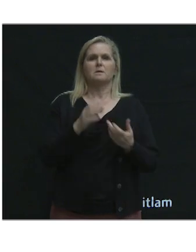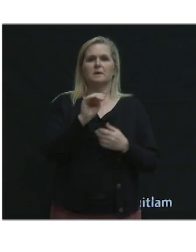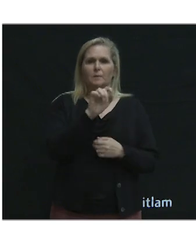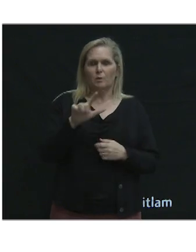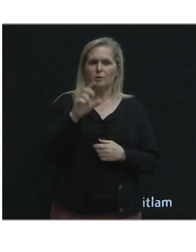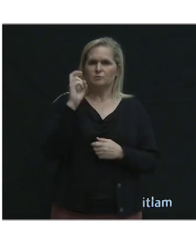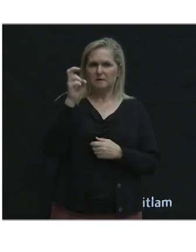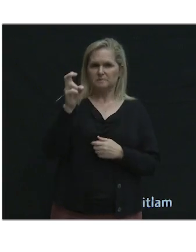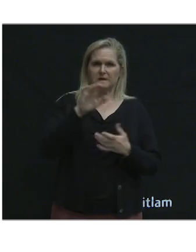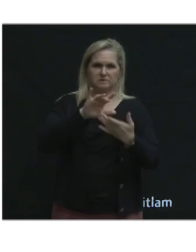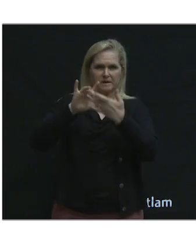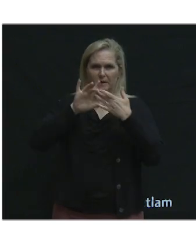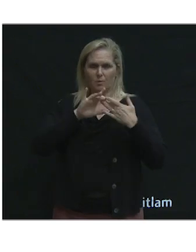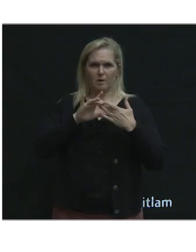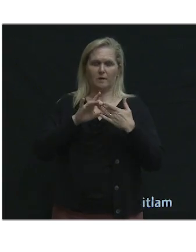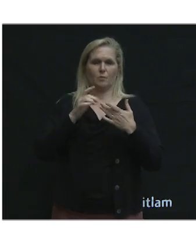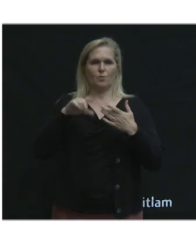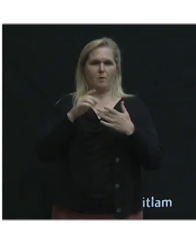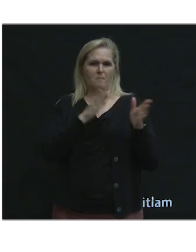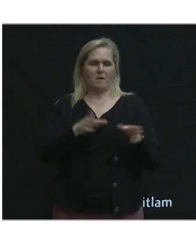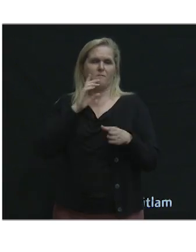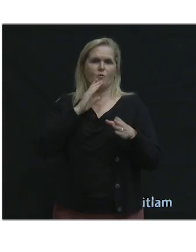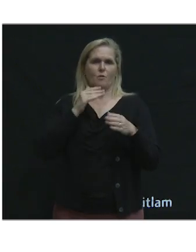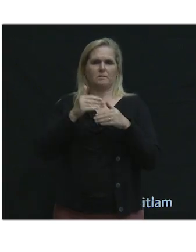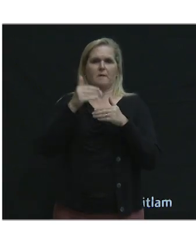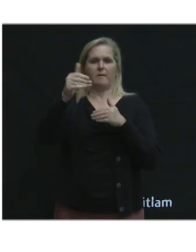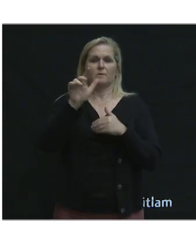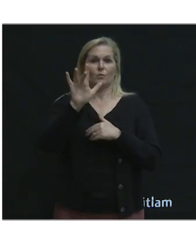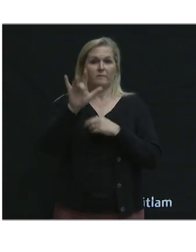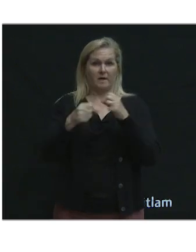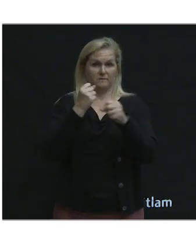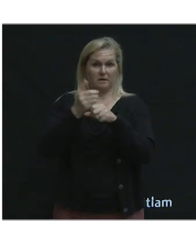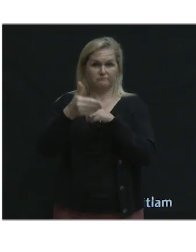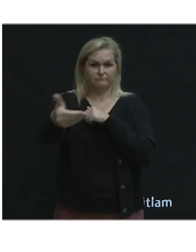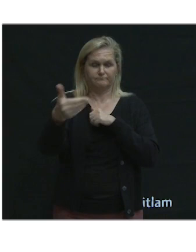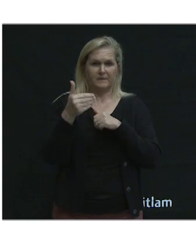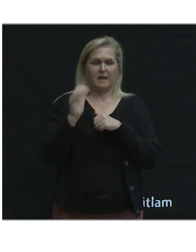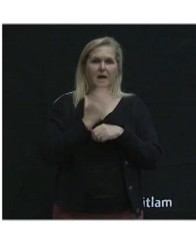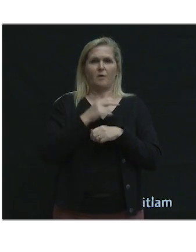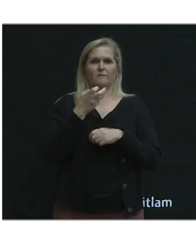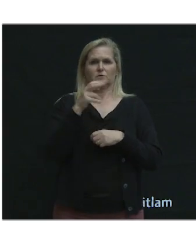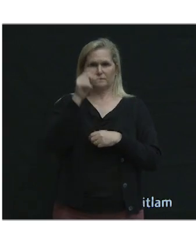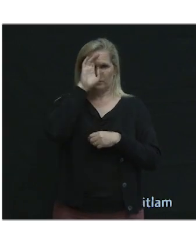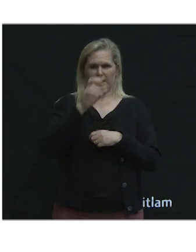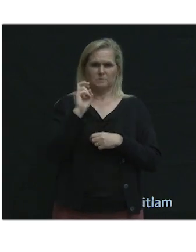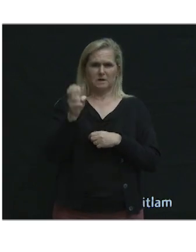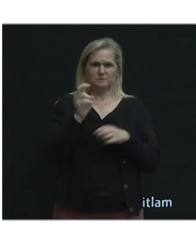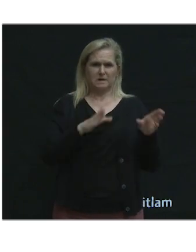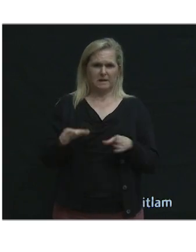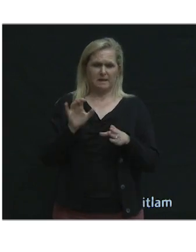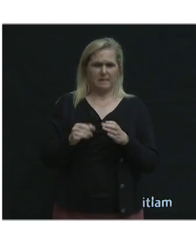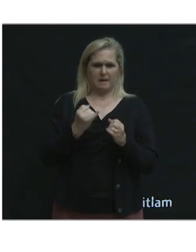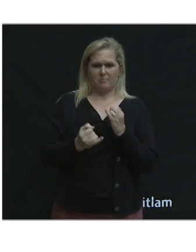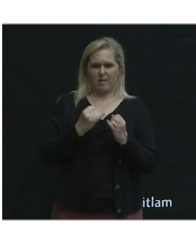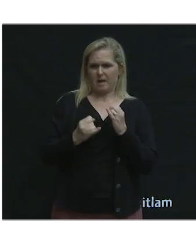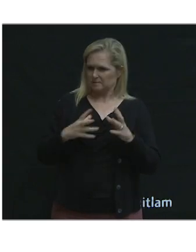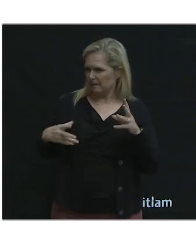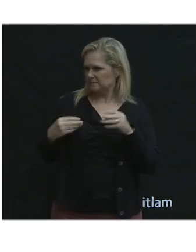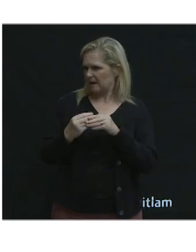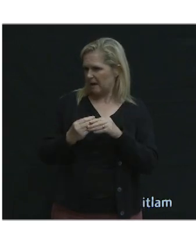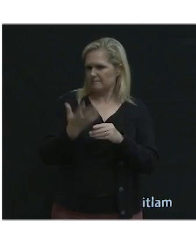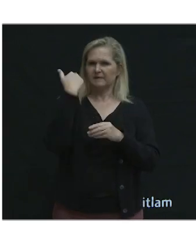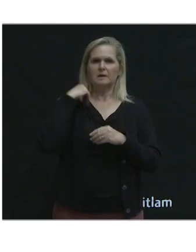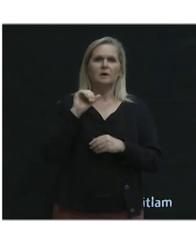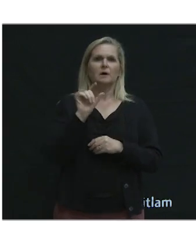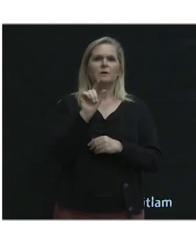transportation network over the next 25 years. Current version of the Transportation Plan, uh, was last, um, updated in